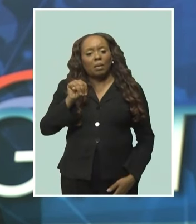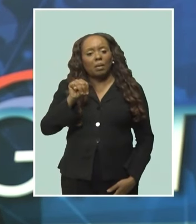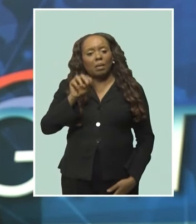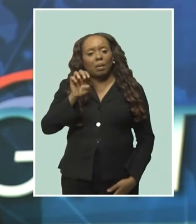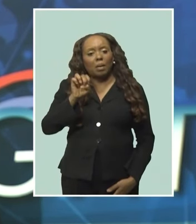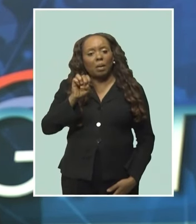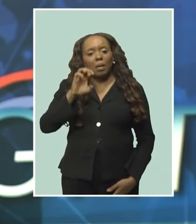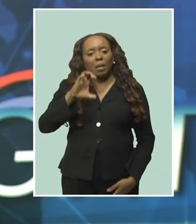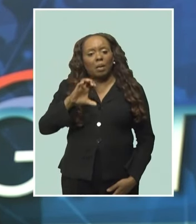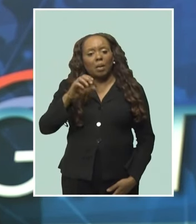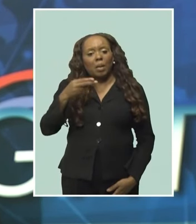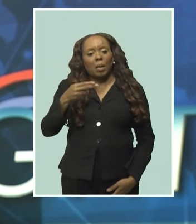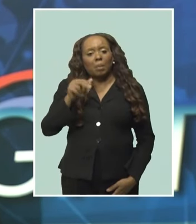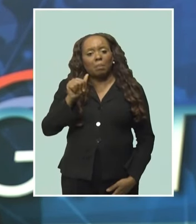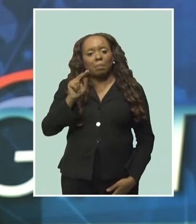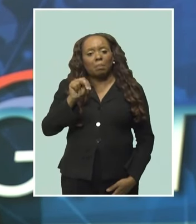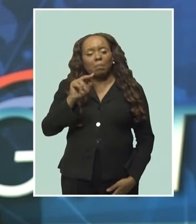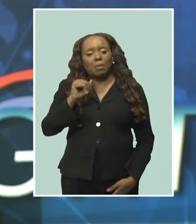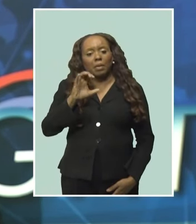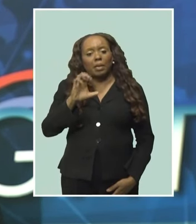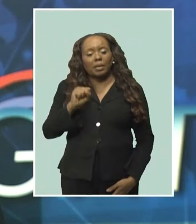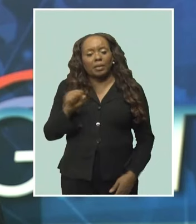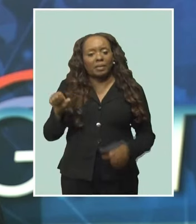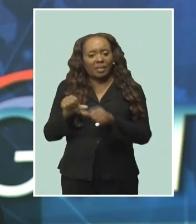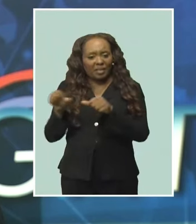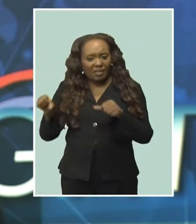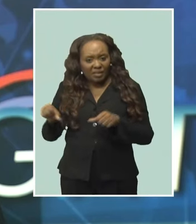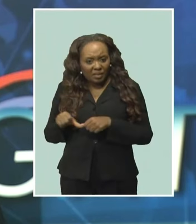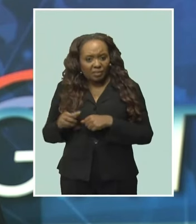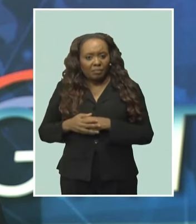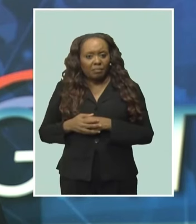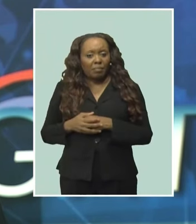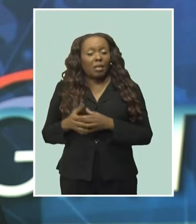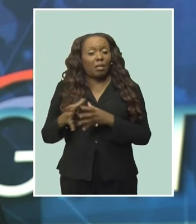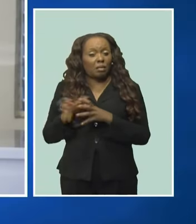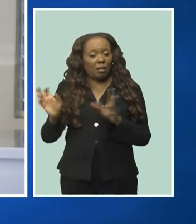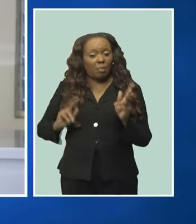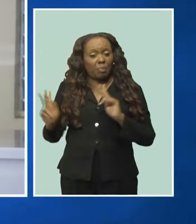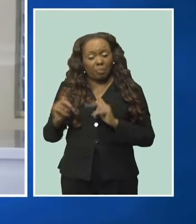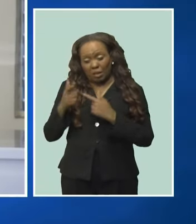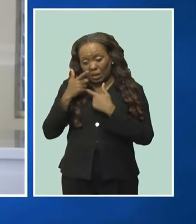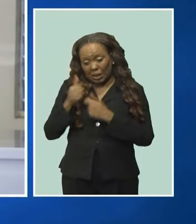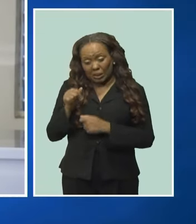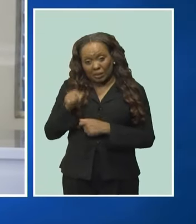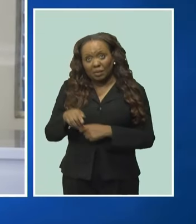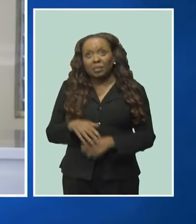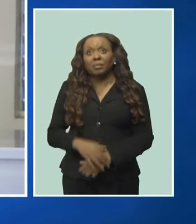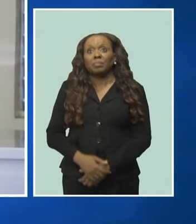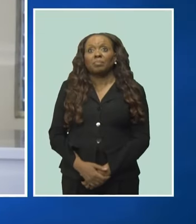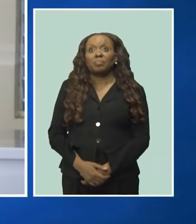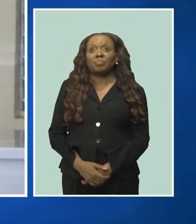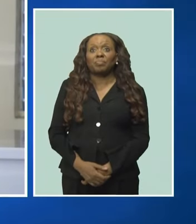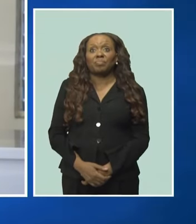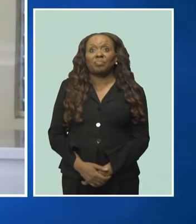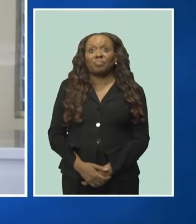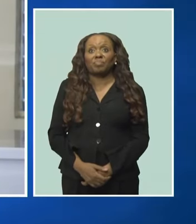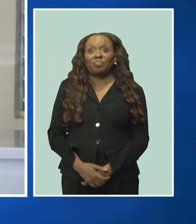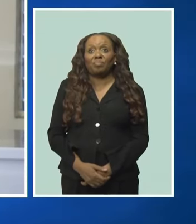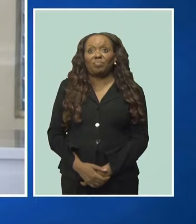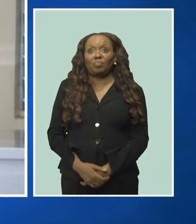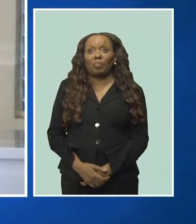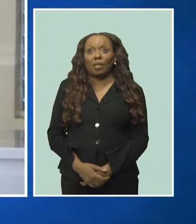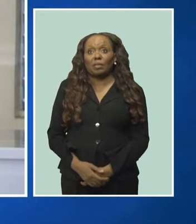which has a high uptake by business owners. That meant that we are now